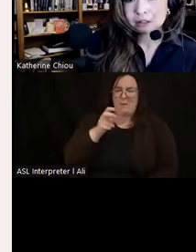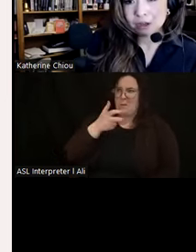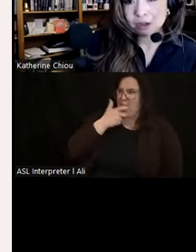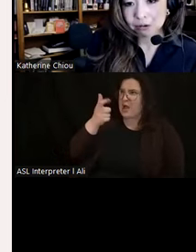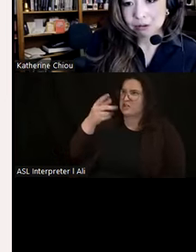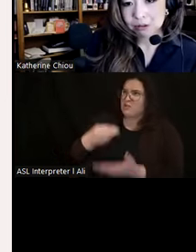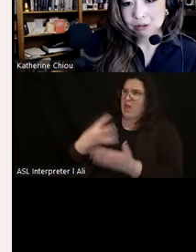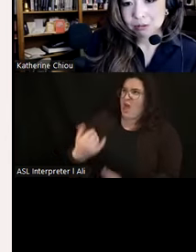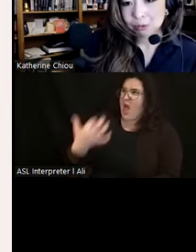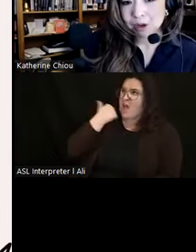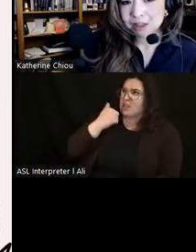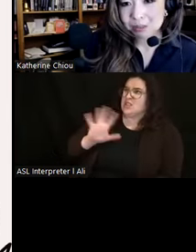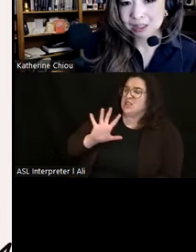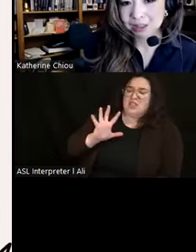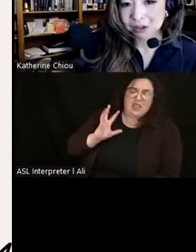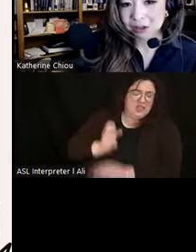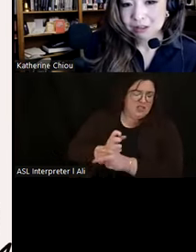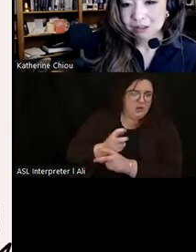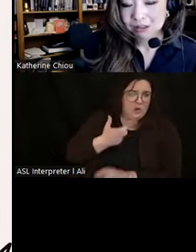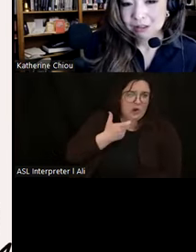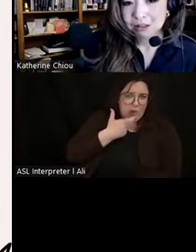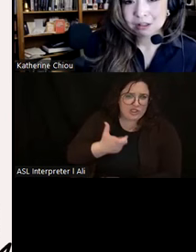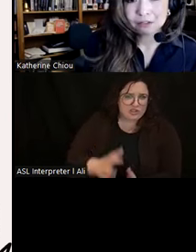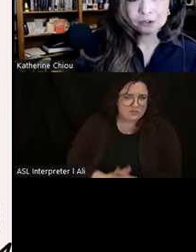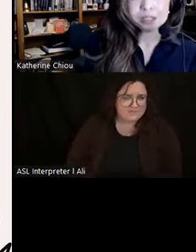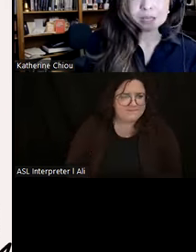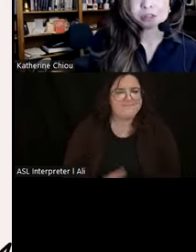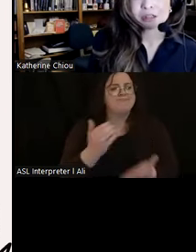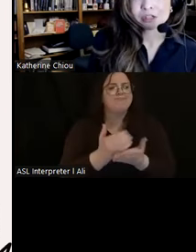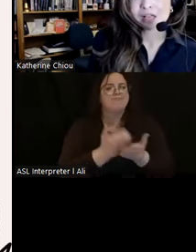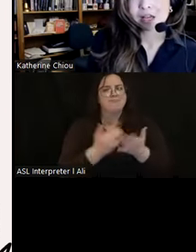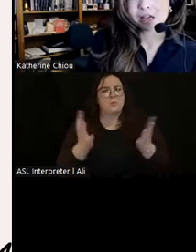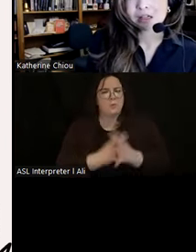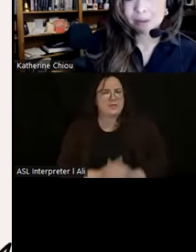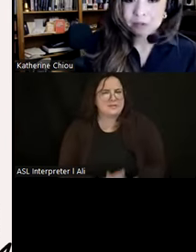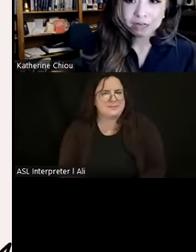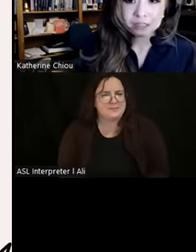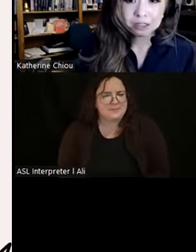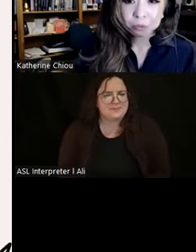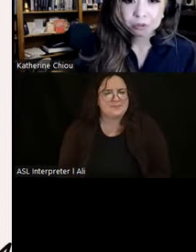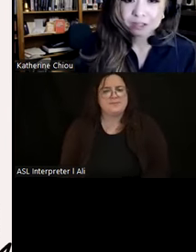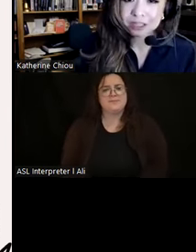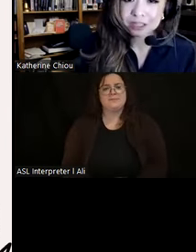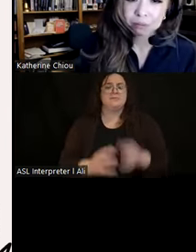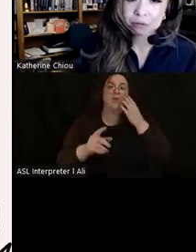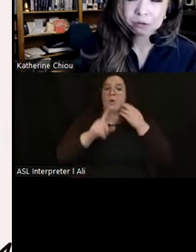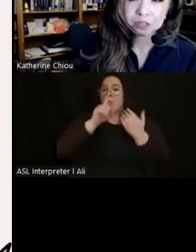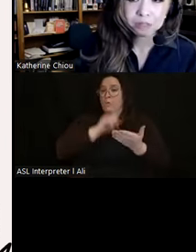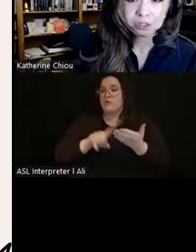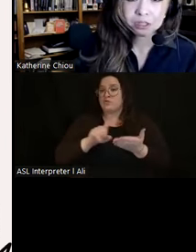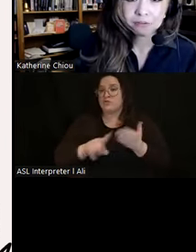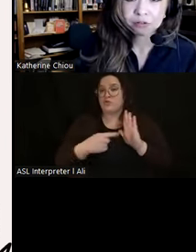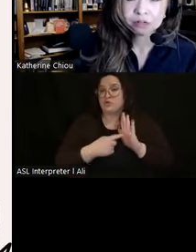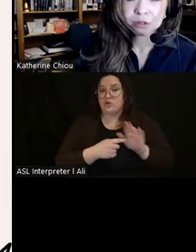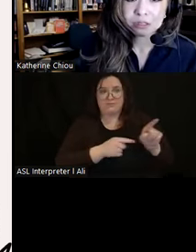So what are the lessons we can learn? The food assemblages suggest that commoner residents were really not prone to